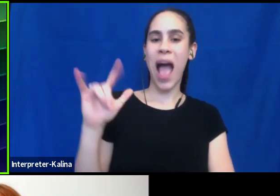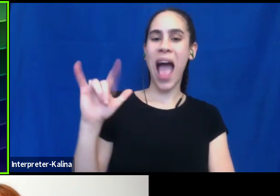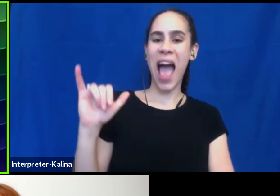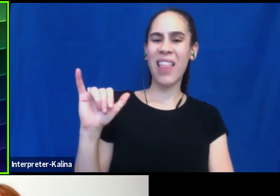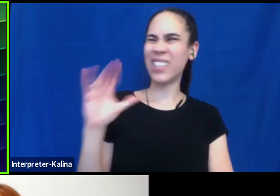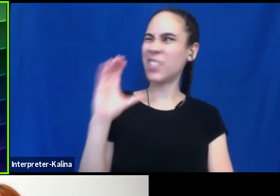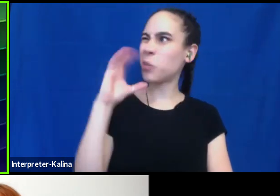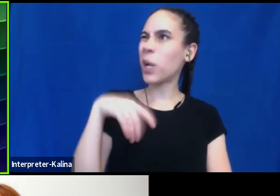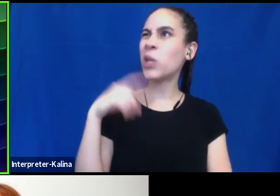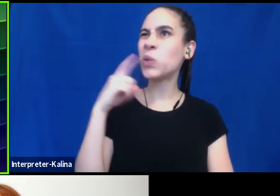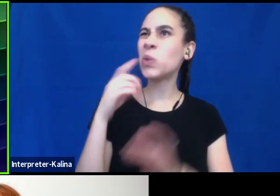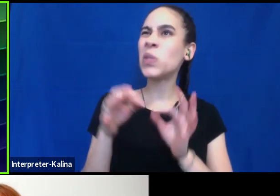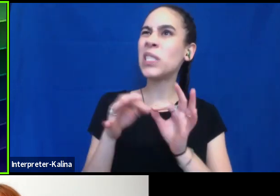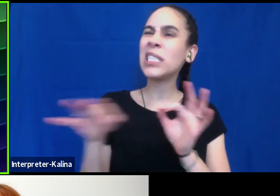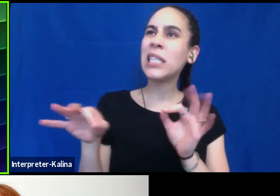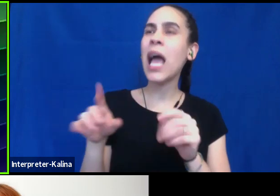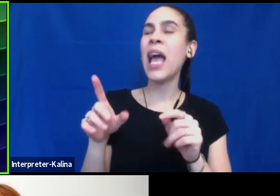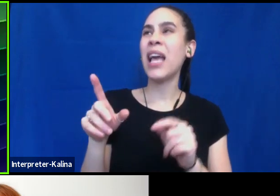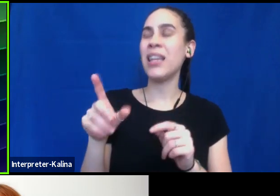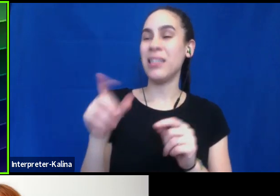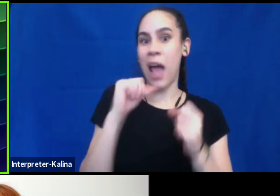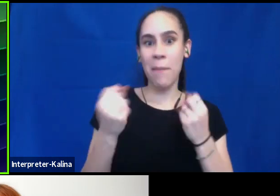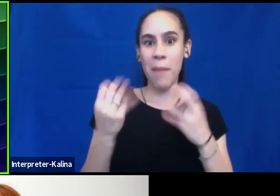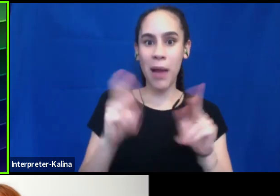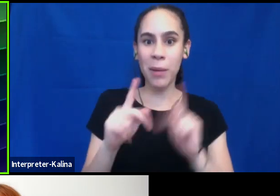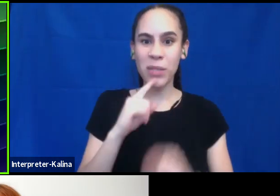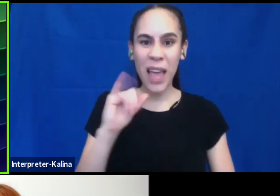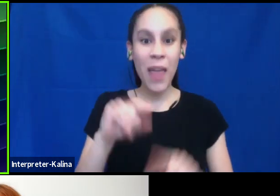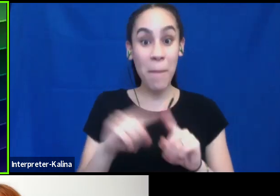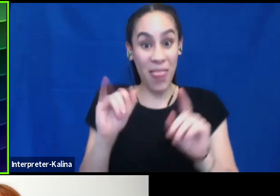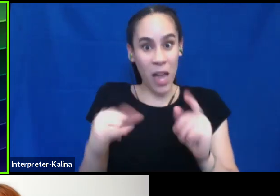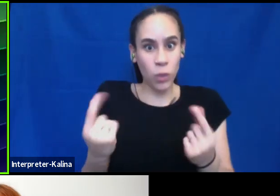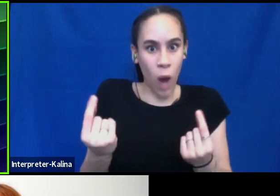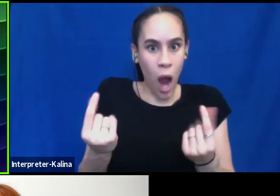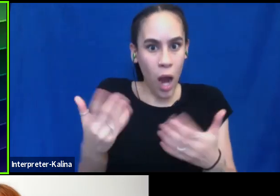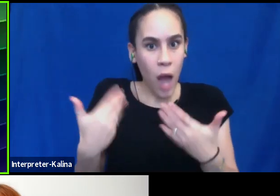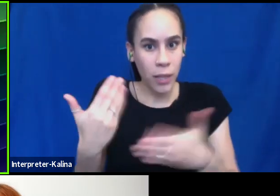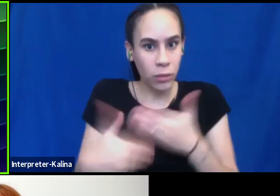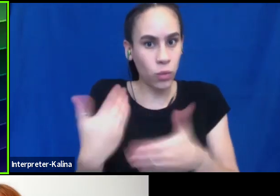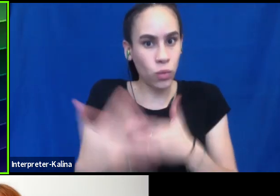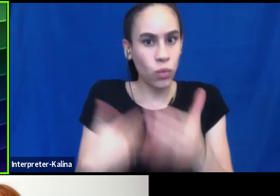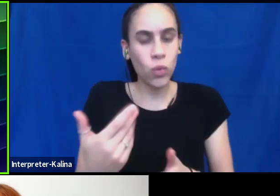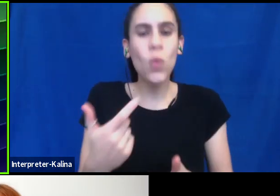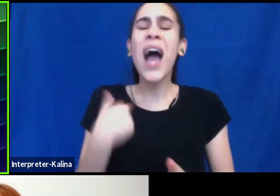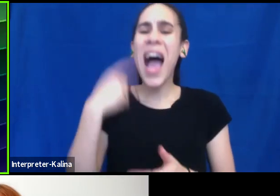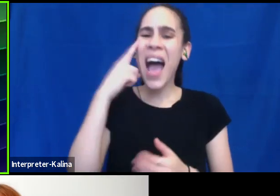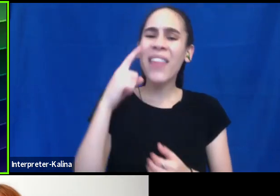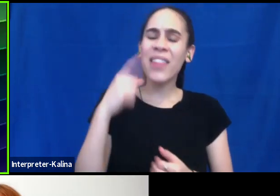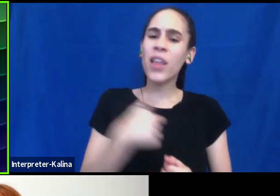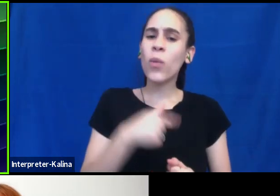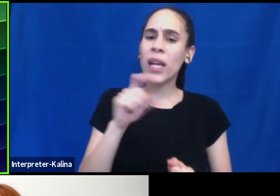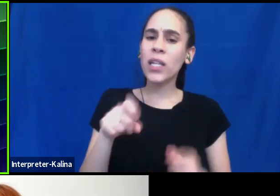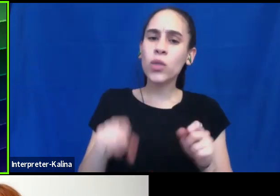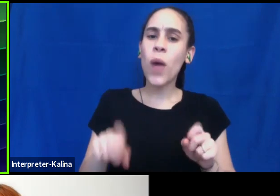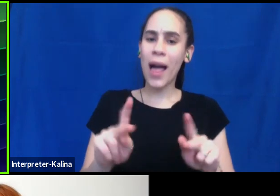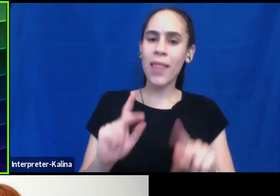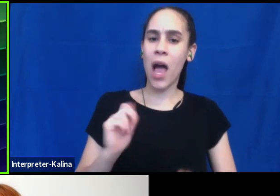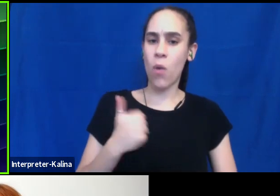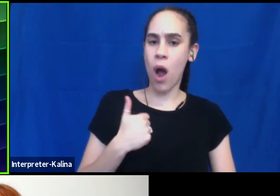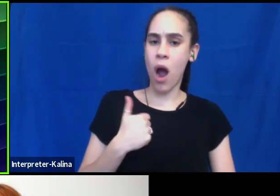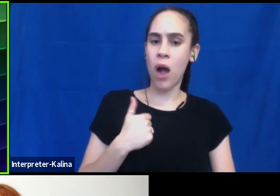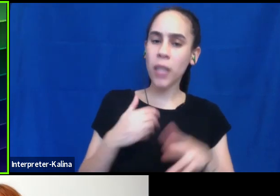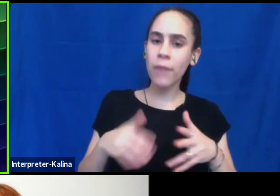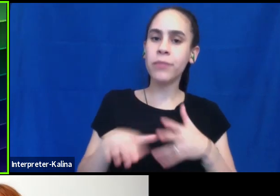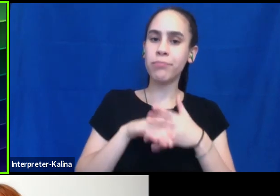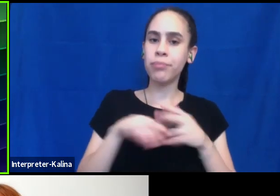you know, this is, this is what I do. Um, but I think we need to allow ourselves to take breaks. I, I've, I have seen, um,